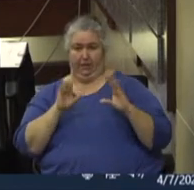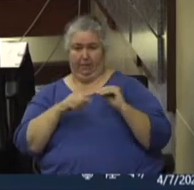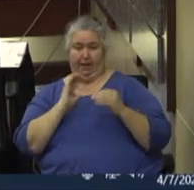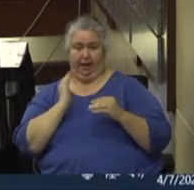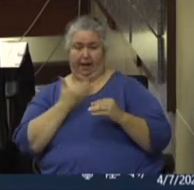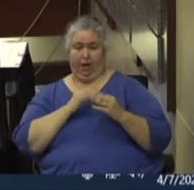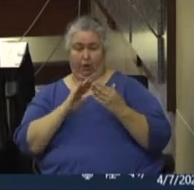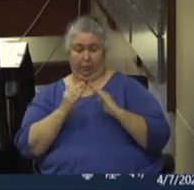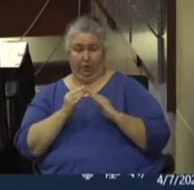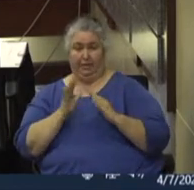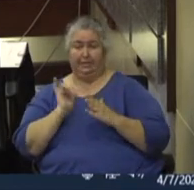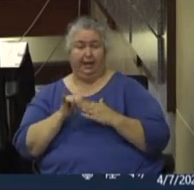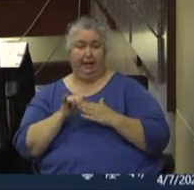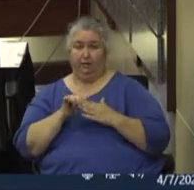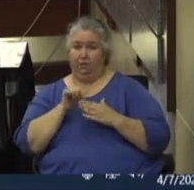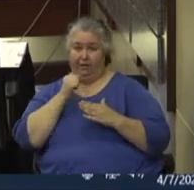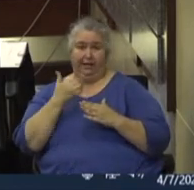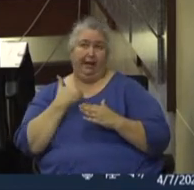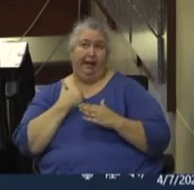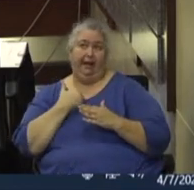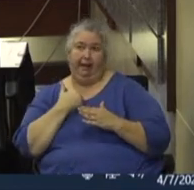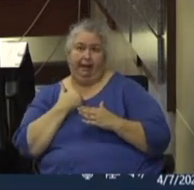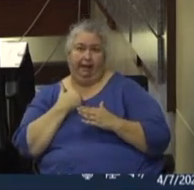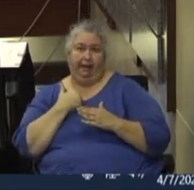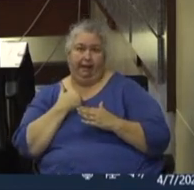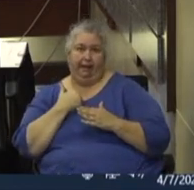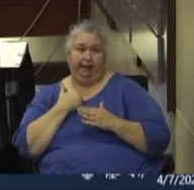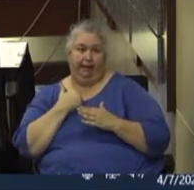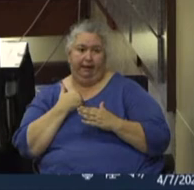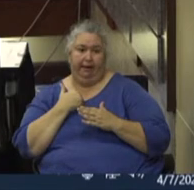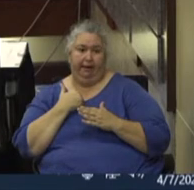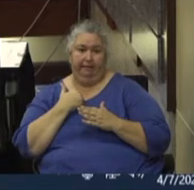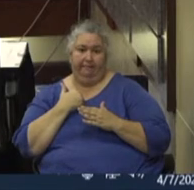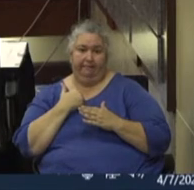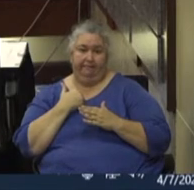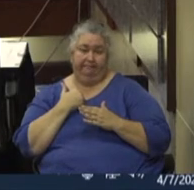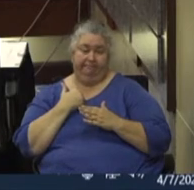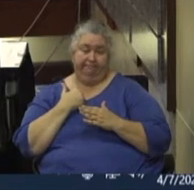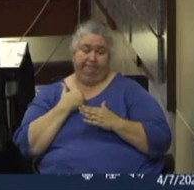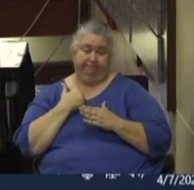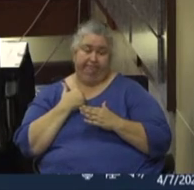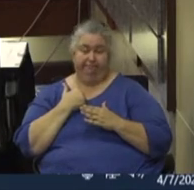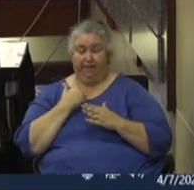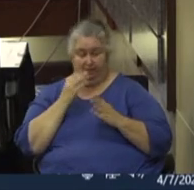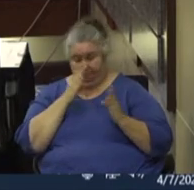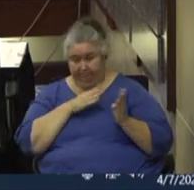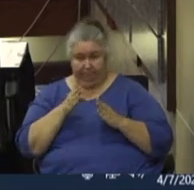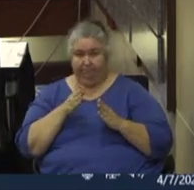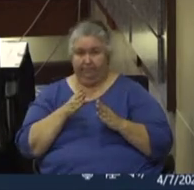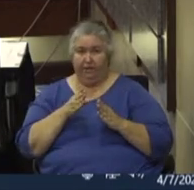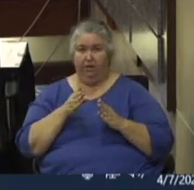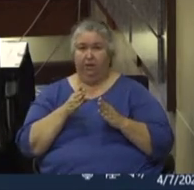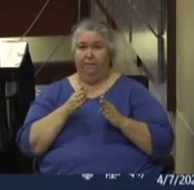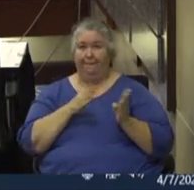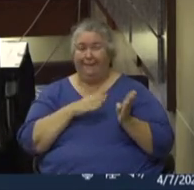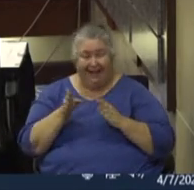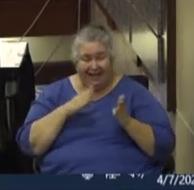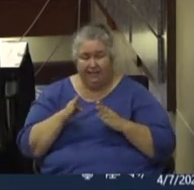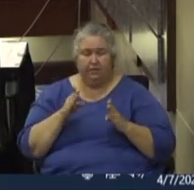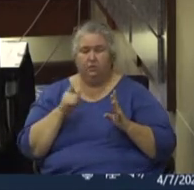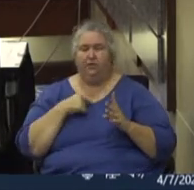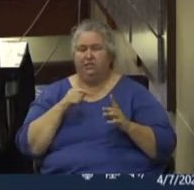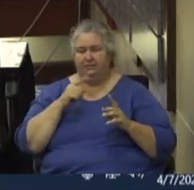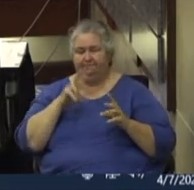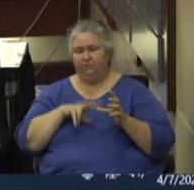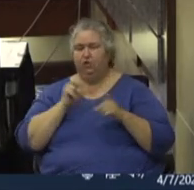that, uh, we didn't have the luxury of any kind of strategic planning, but, you know, we just jumped straight to strategic action. So